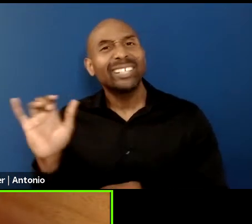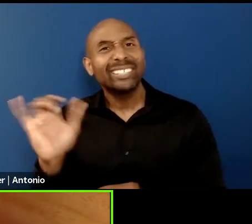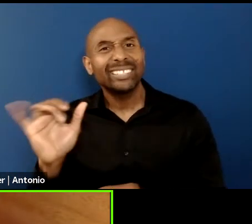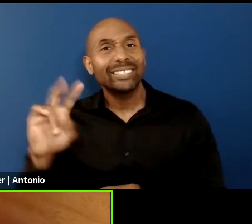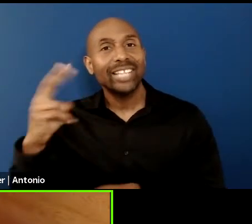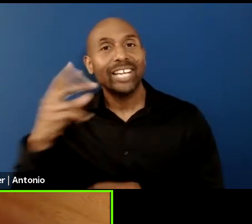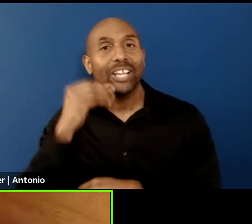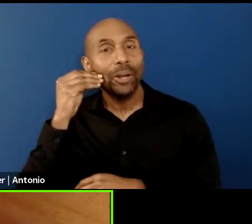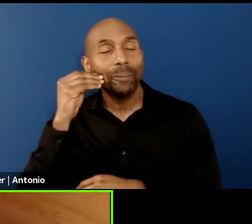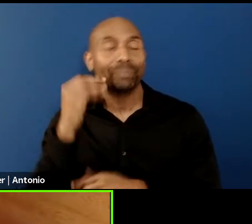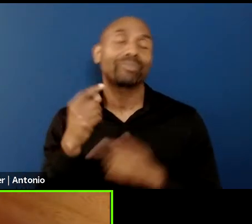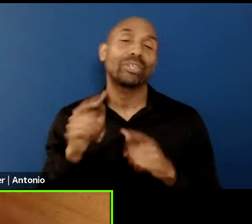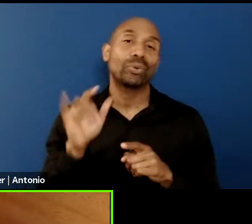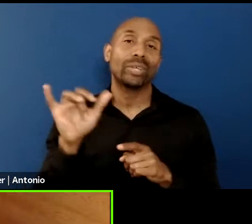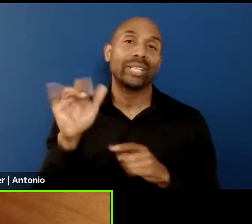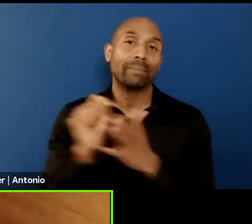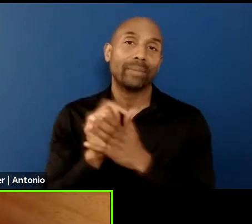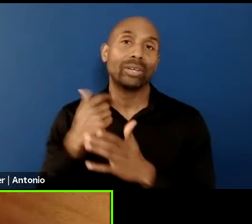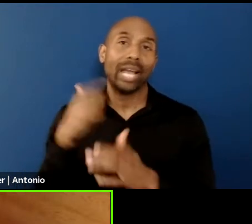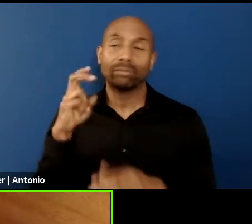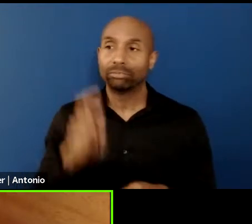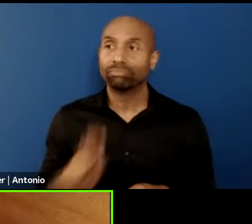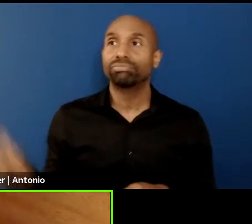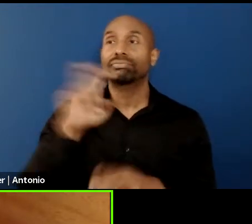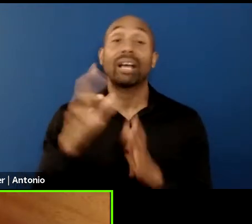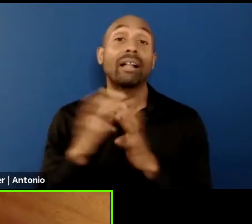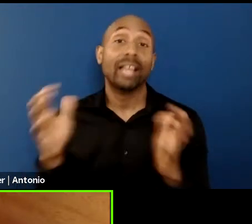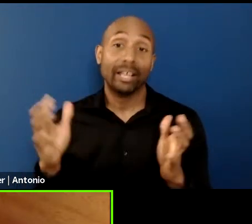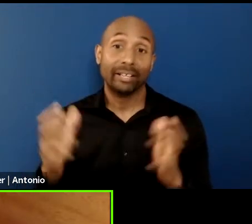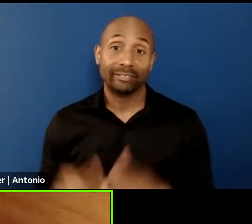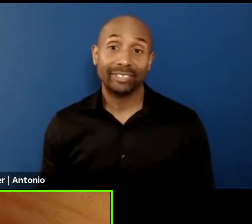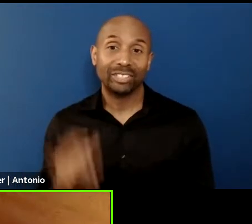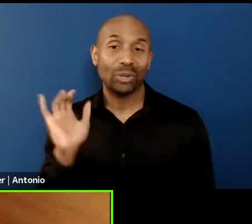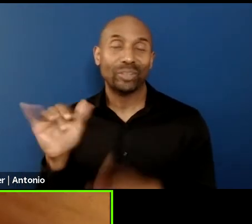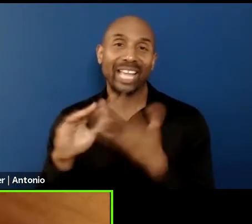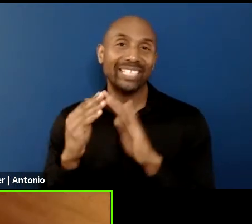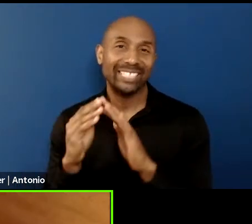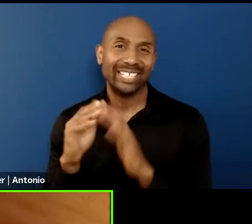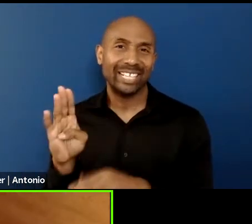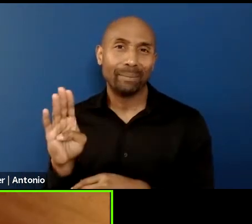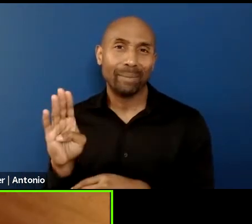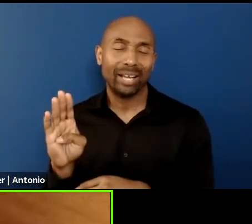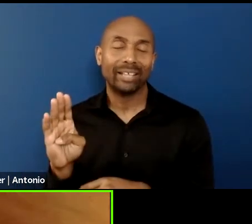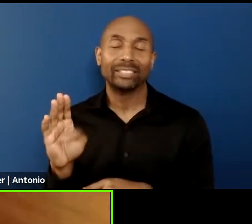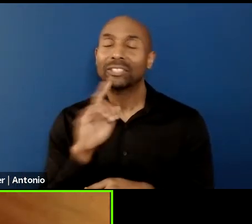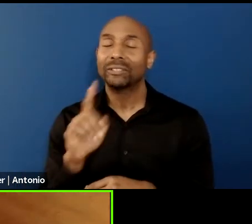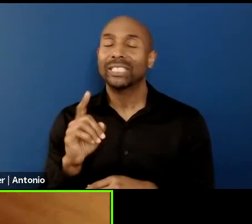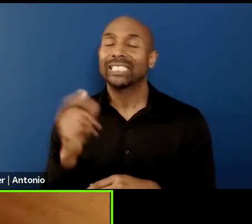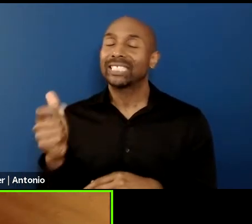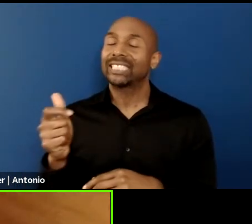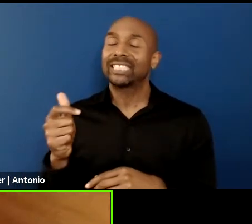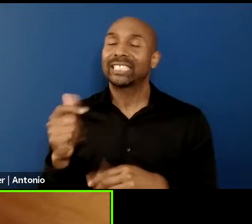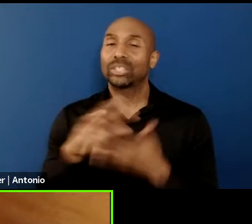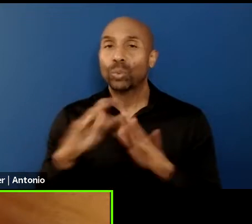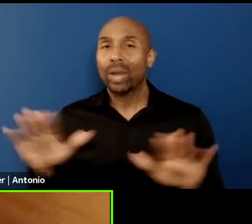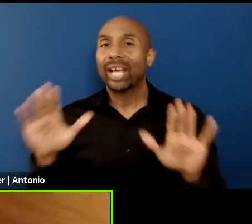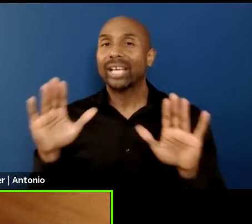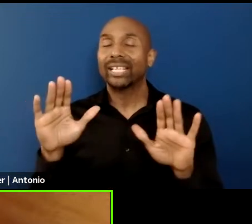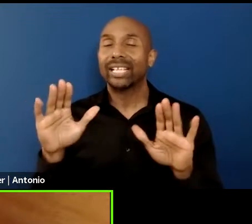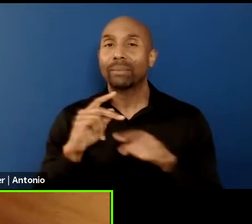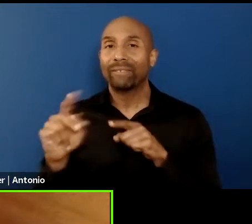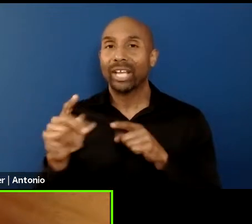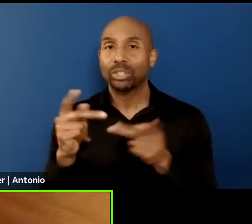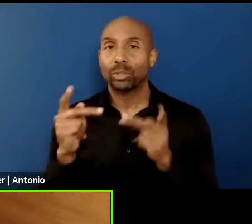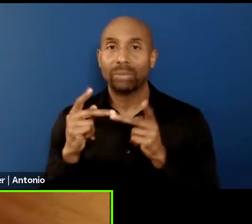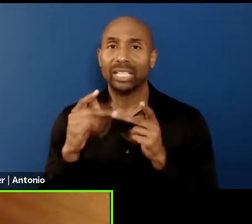was traveling extensively. So Basel was this quiet professional place with very good people,